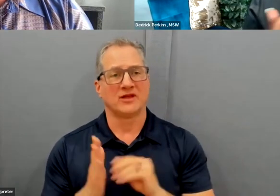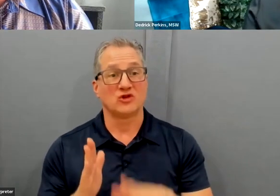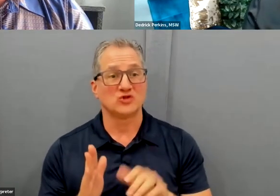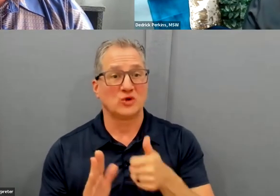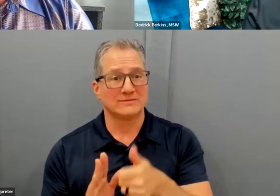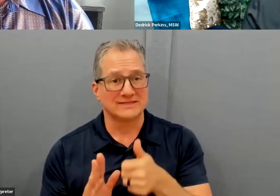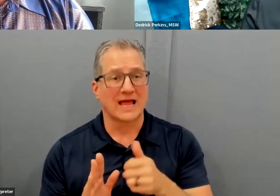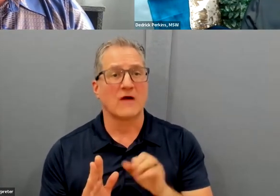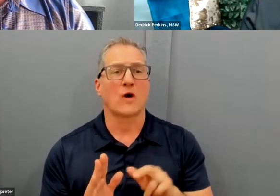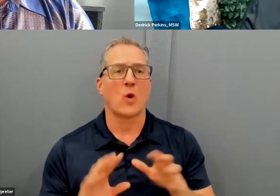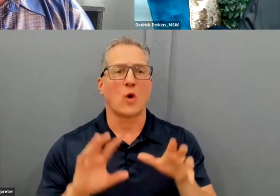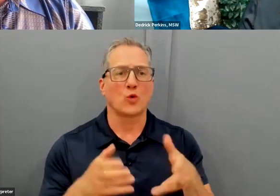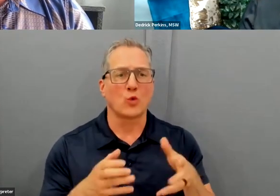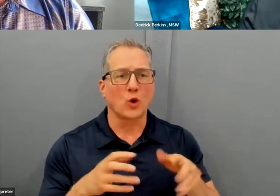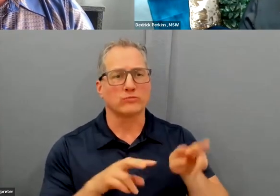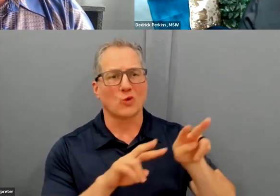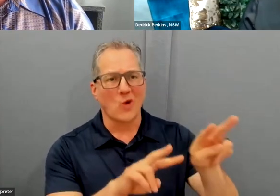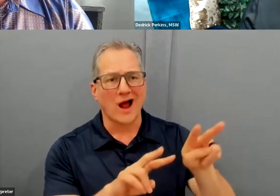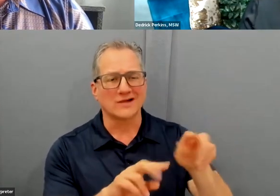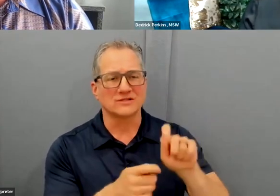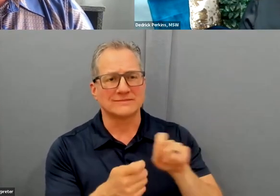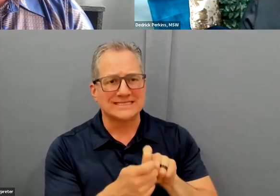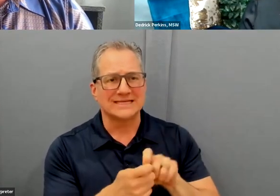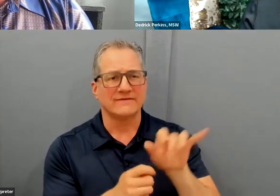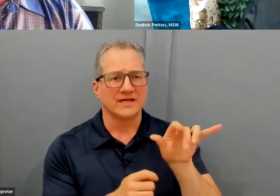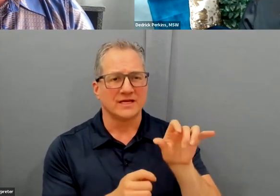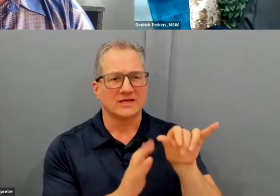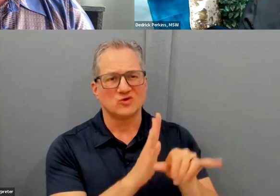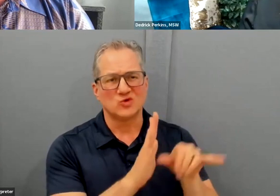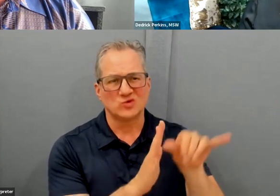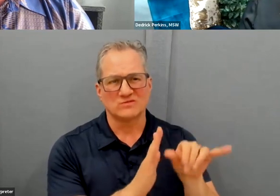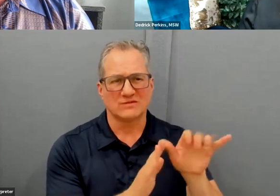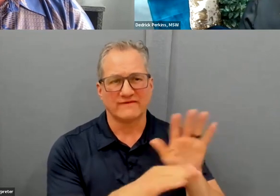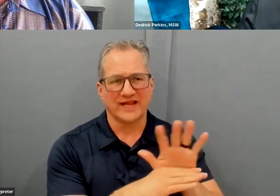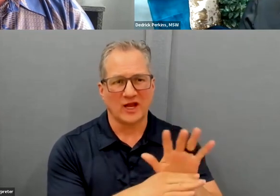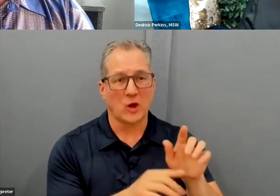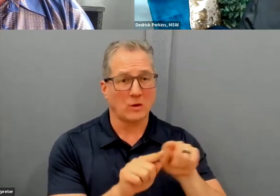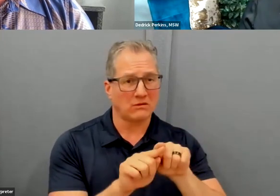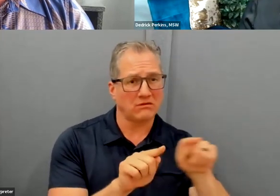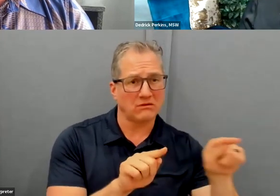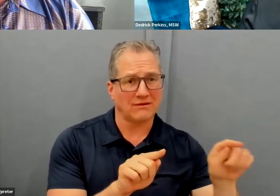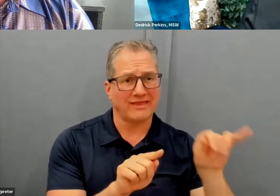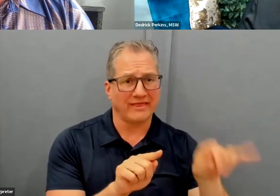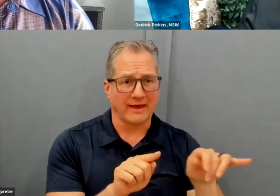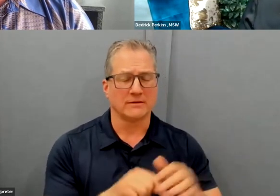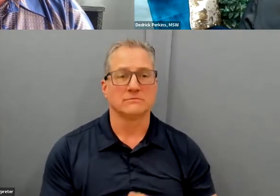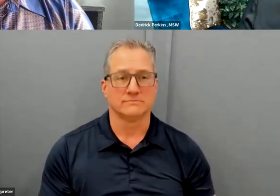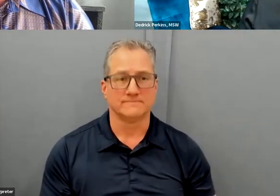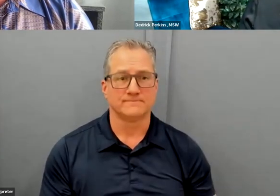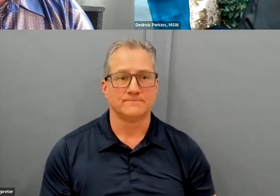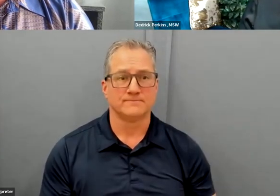have like a group viewing or something like that. I think that would be beneficial, because like has been so